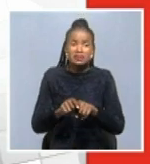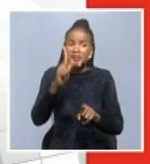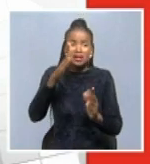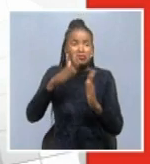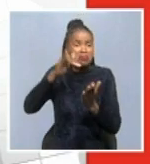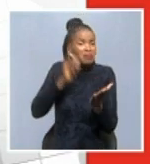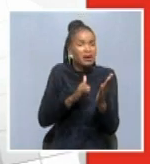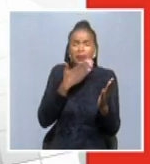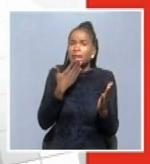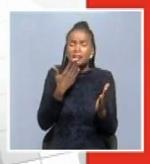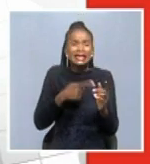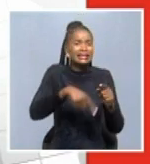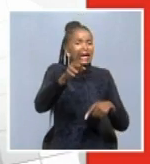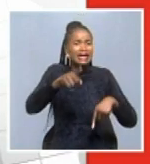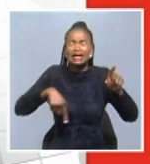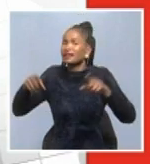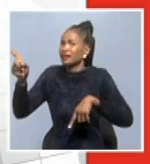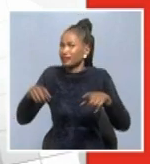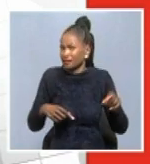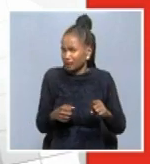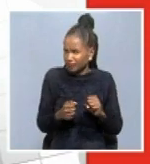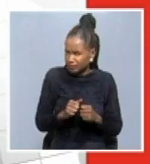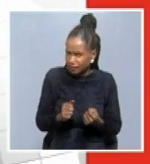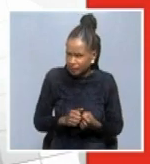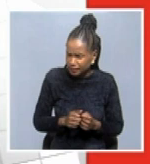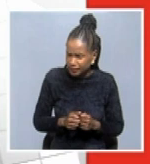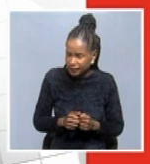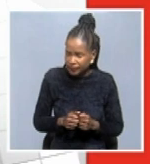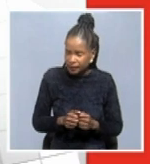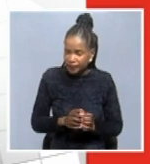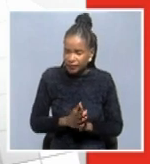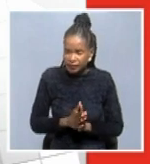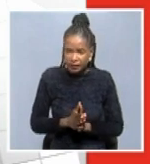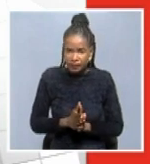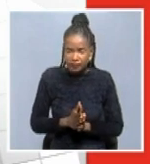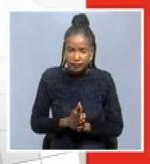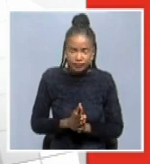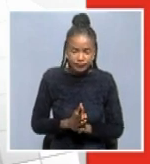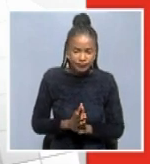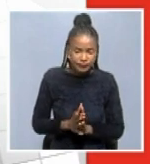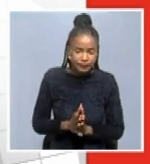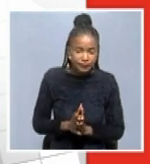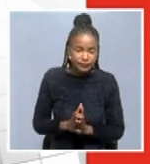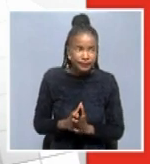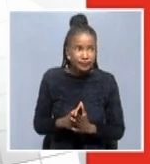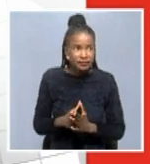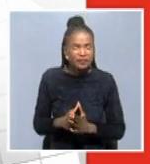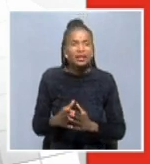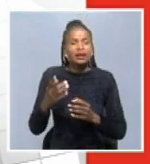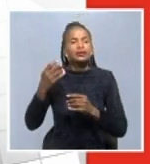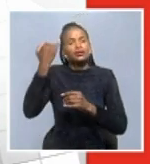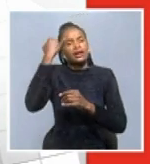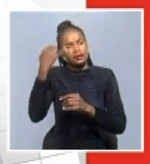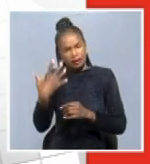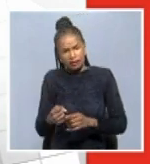But with the security, we intensify the